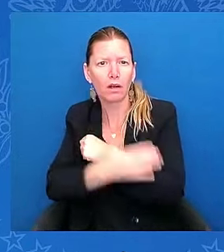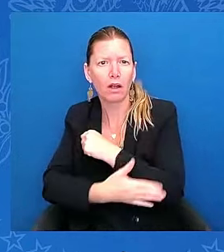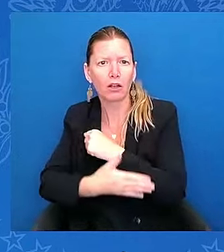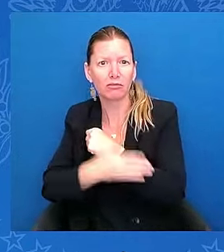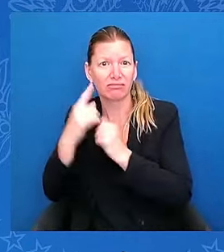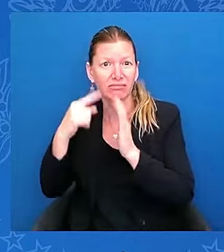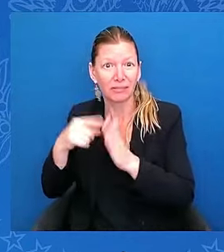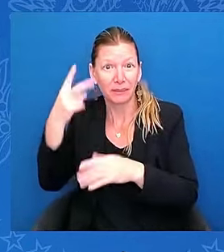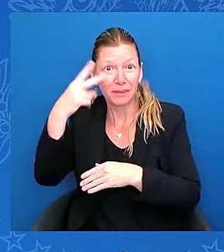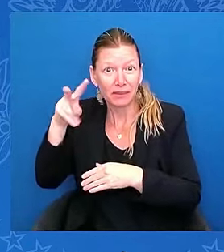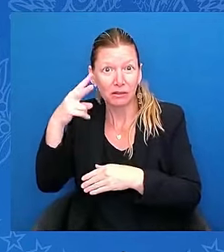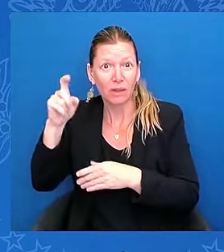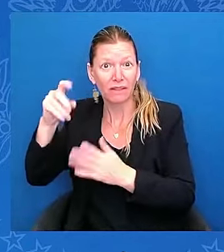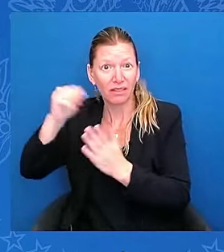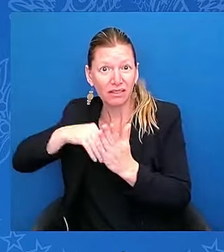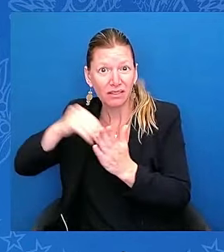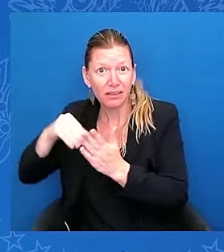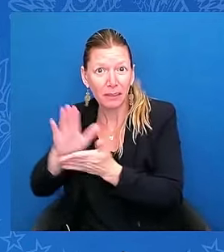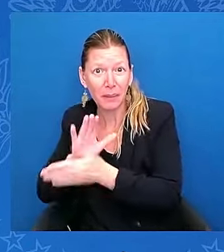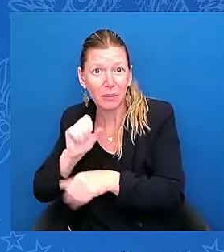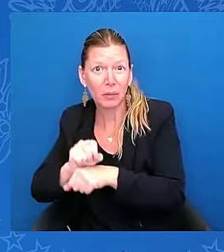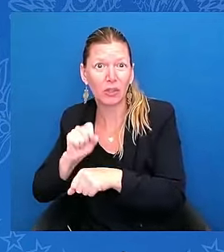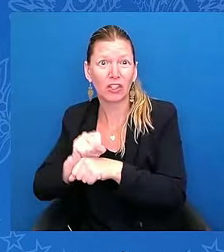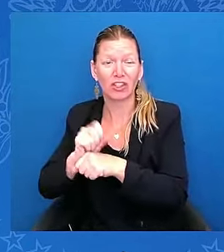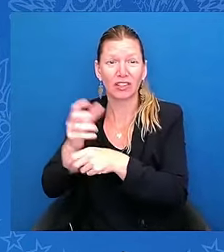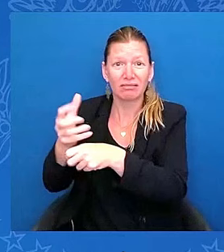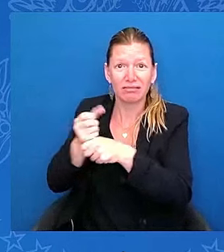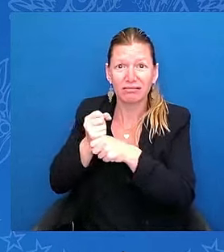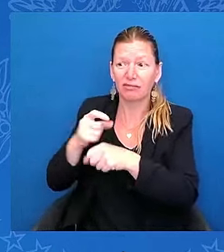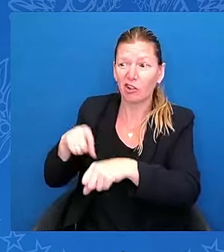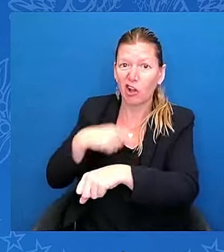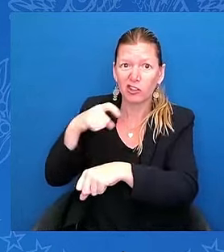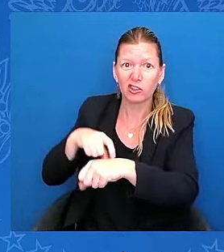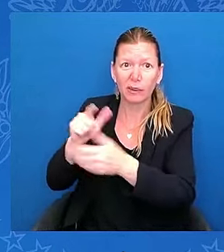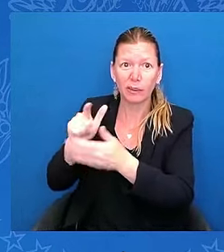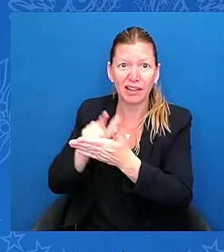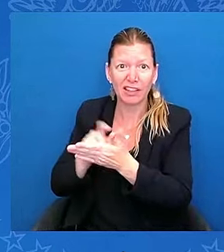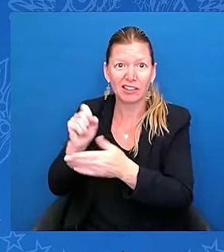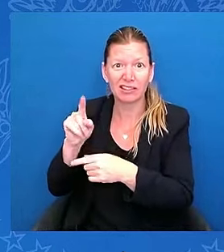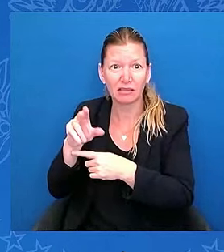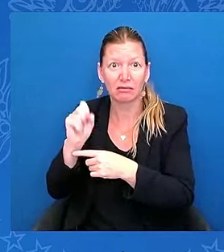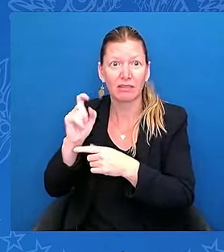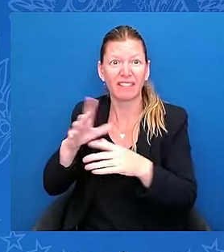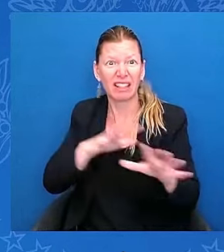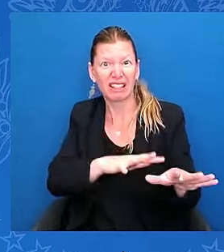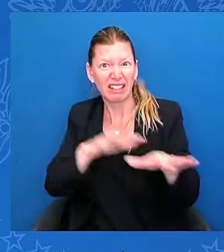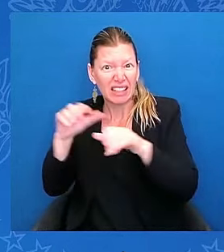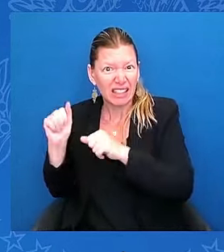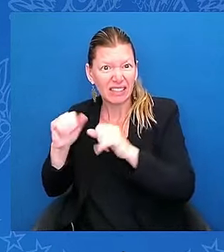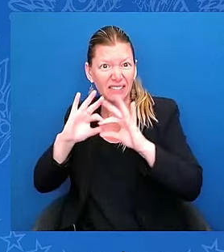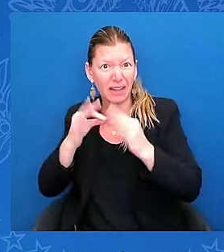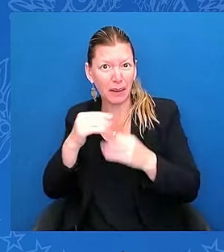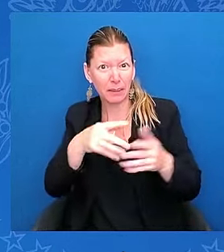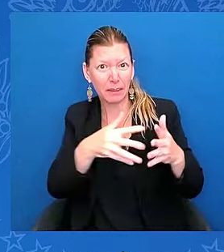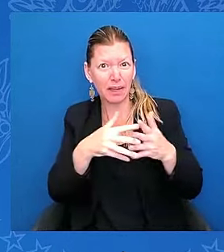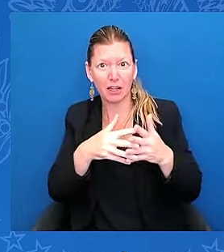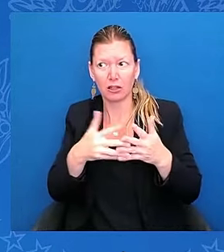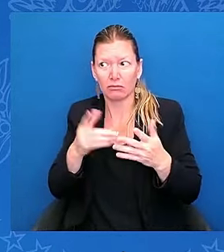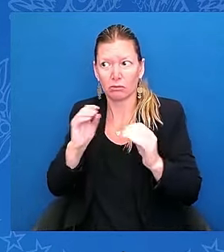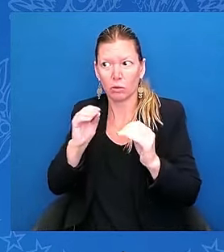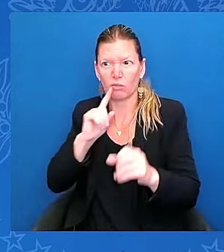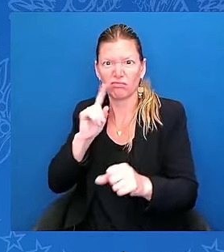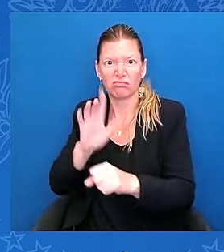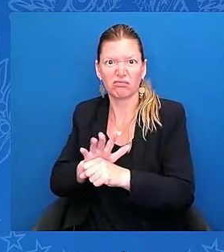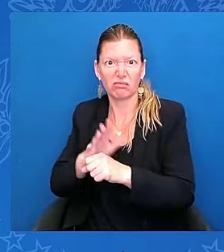assurance that they've allowed back in the United States. So they stay in America, but in the shadows, living in constant